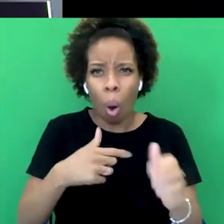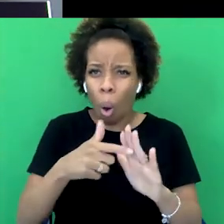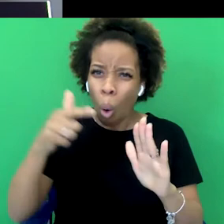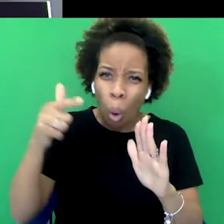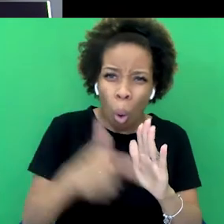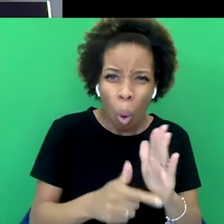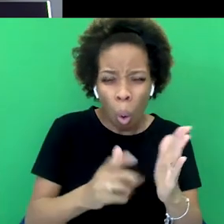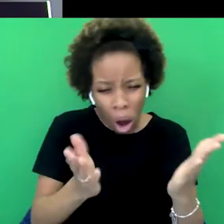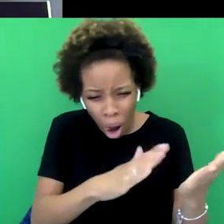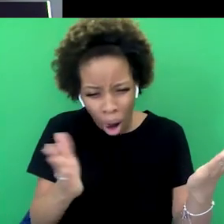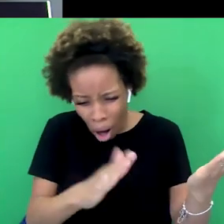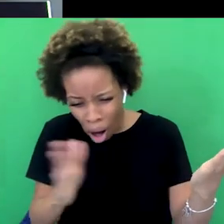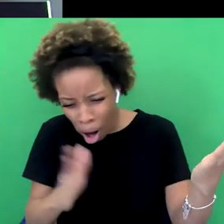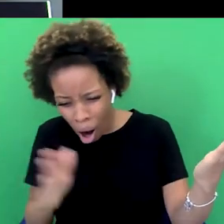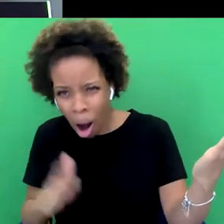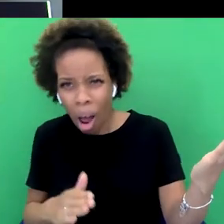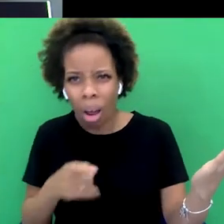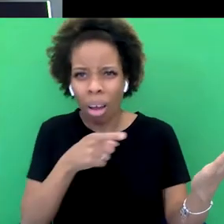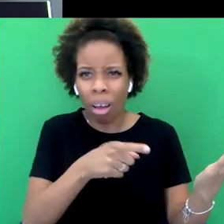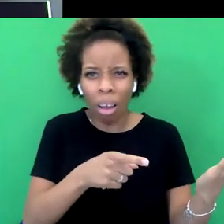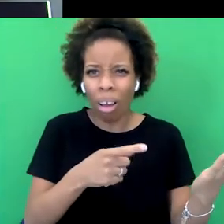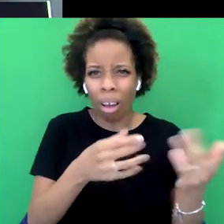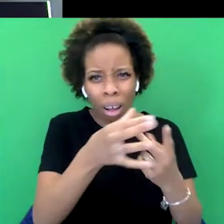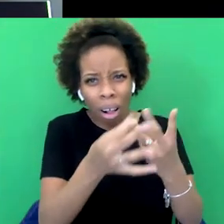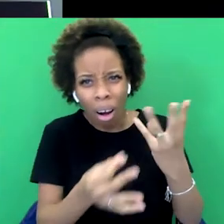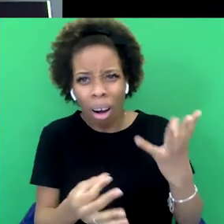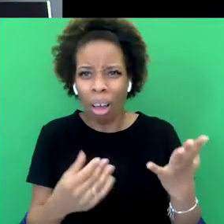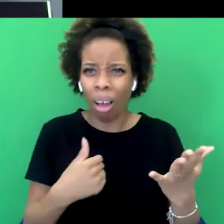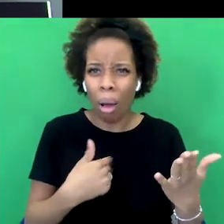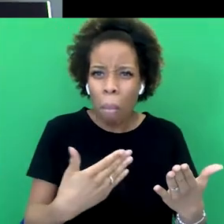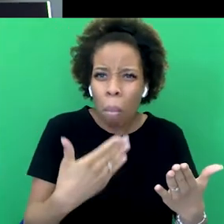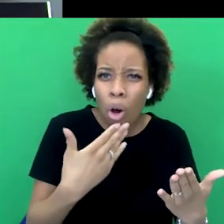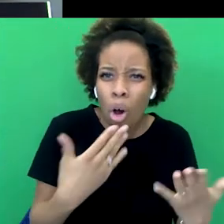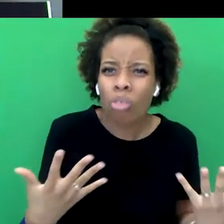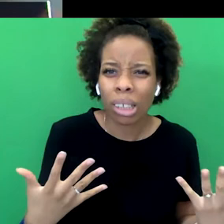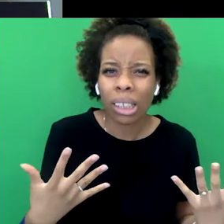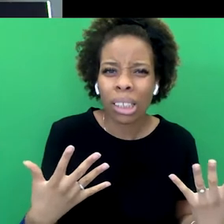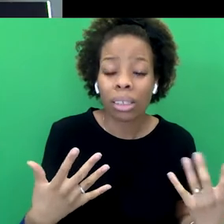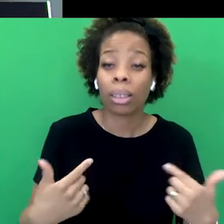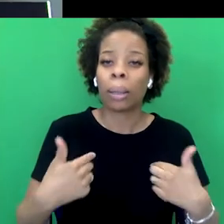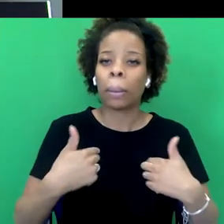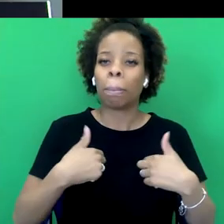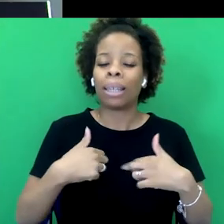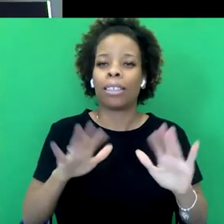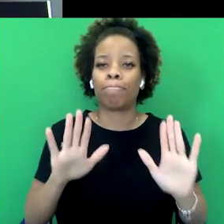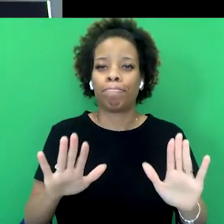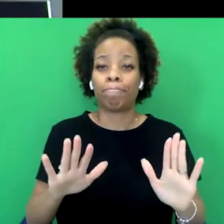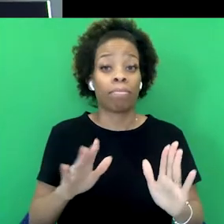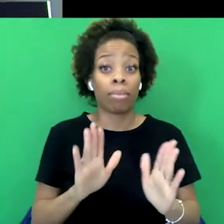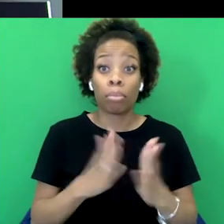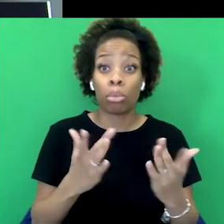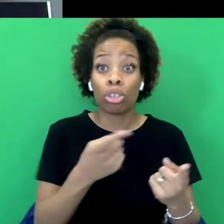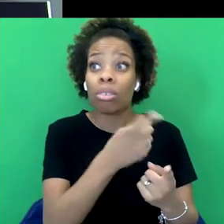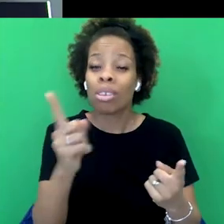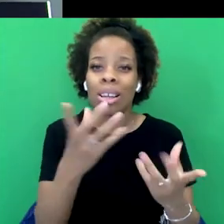way they don't dwell on character and dialogue and sex was quite boring. And so I ended up writing the book that didn't exist. I guess that's why